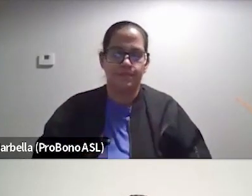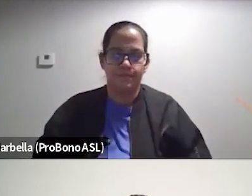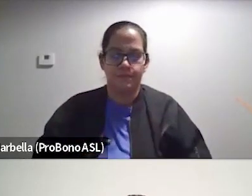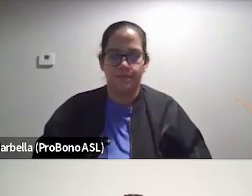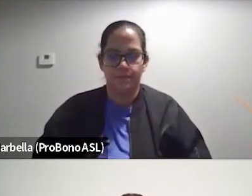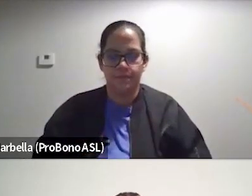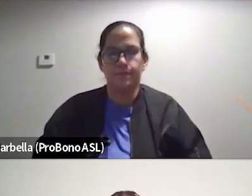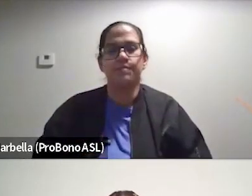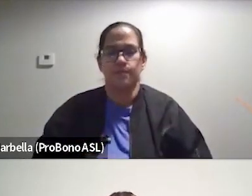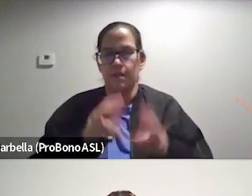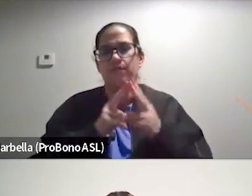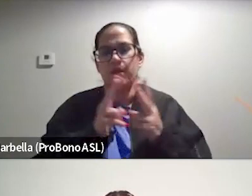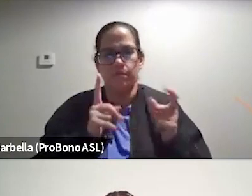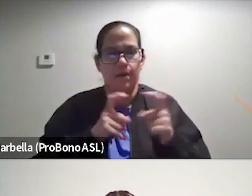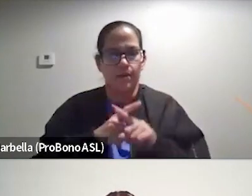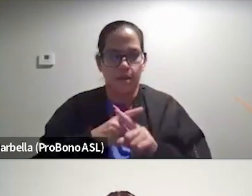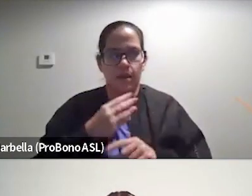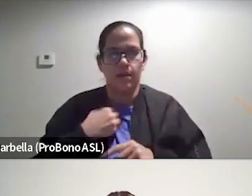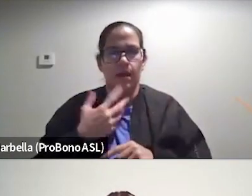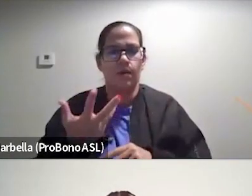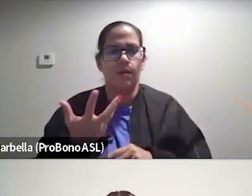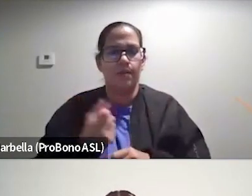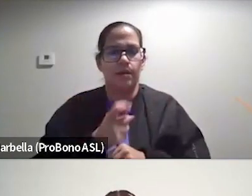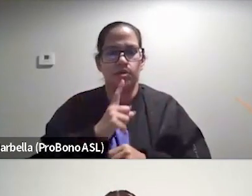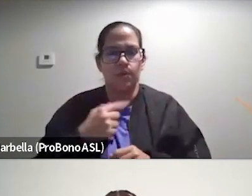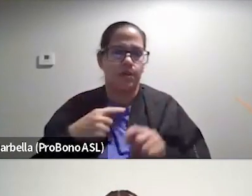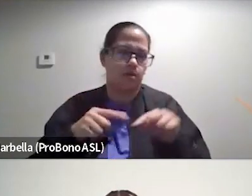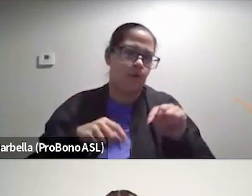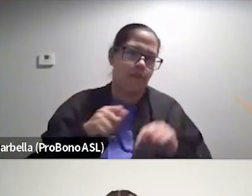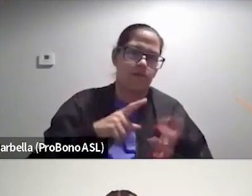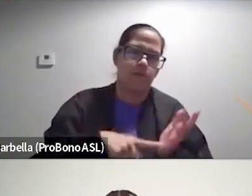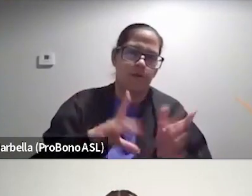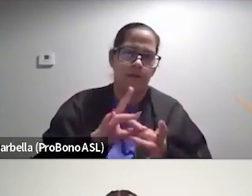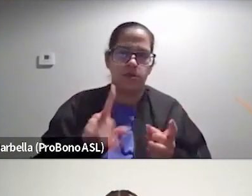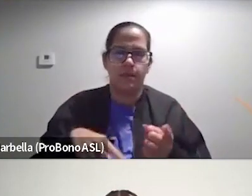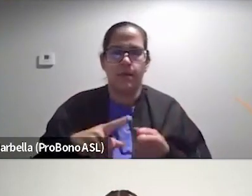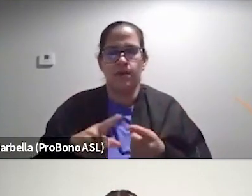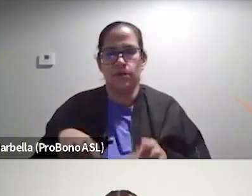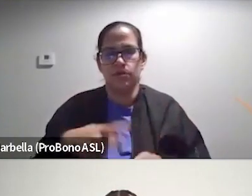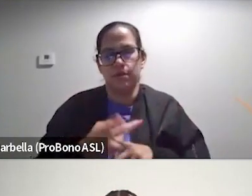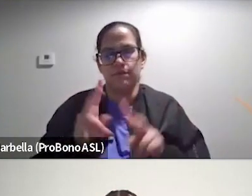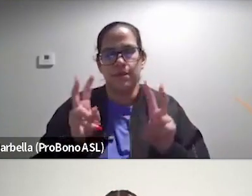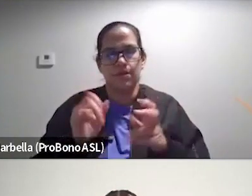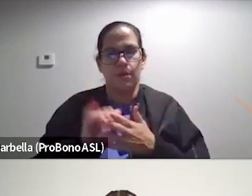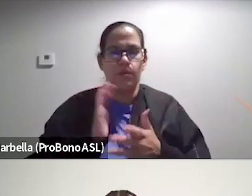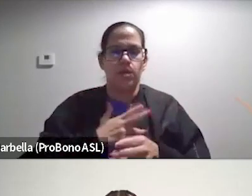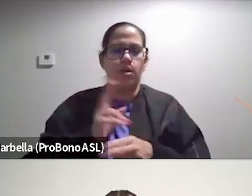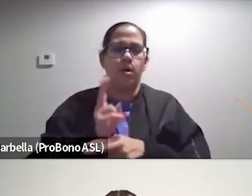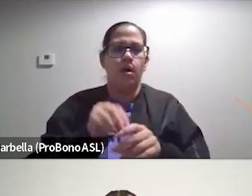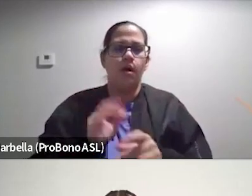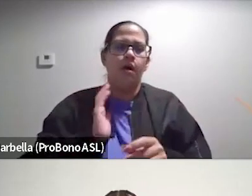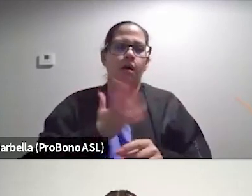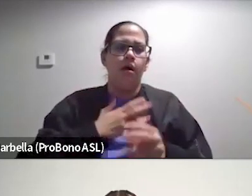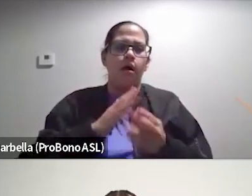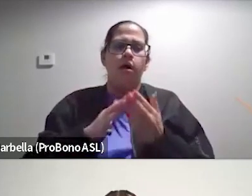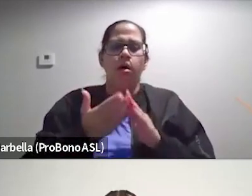It's, it's very complicated. And I, I want to, um, make sure we go back to what you mentioned about the sort of the titles that we use in our community with